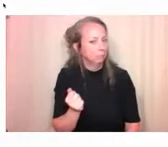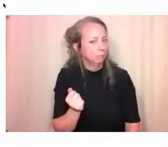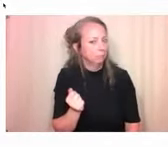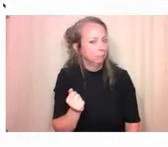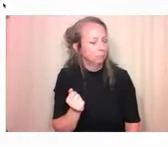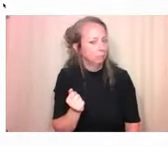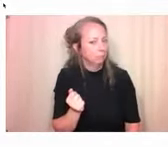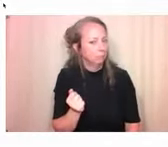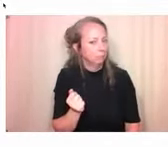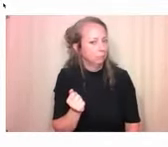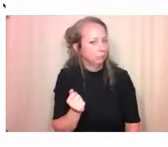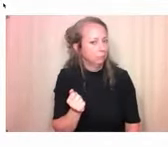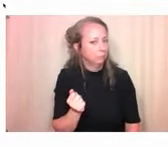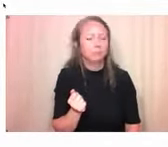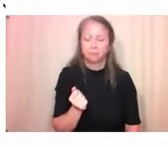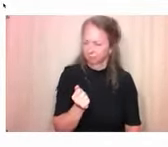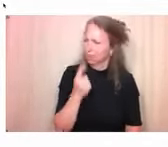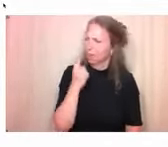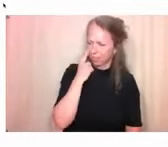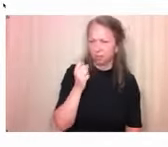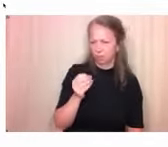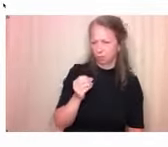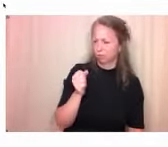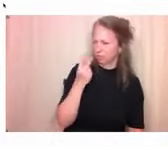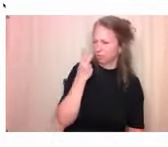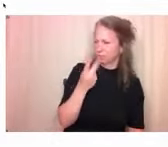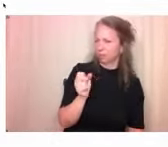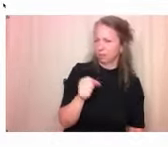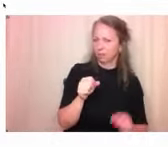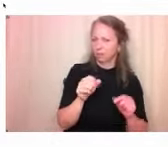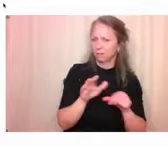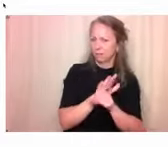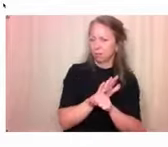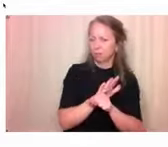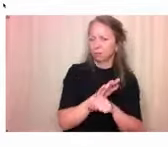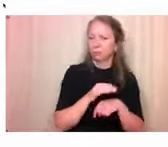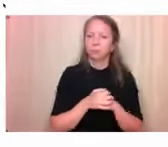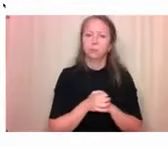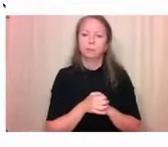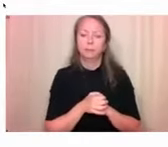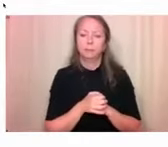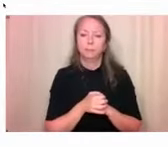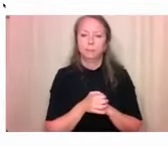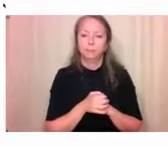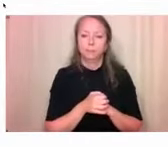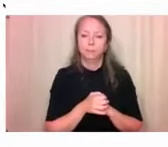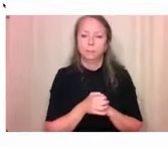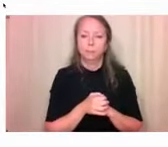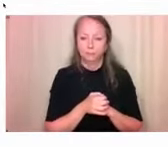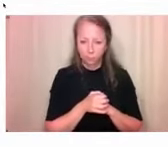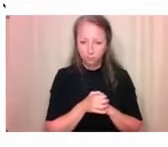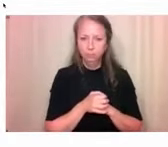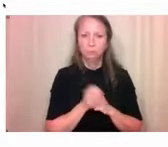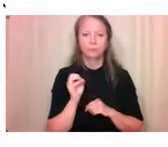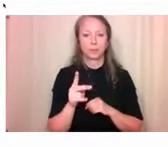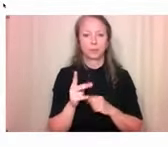It looks like it on my end. Okay. Great. We just want to make sure everyone has a good view of the video.